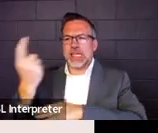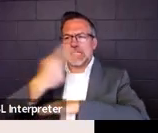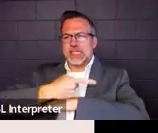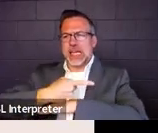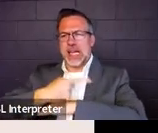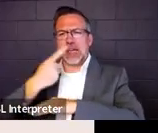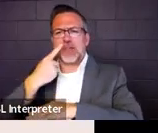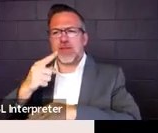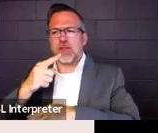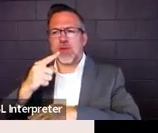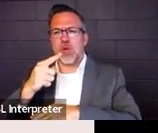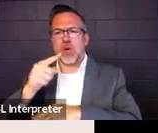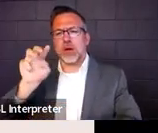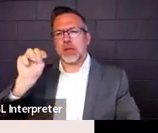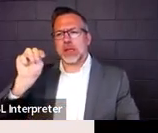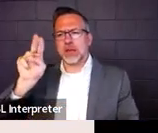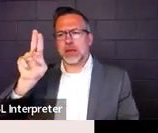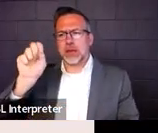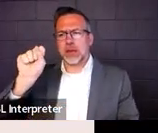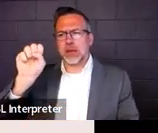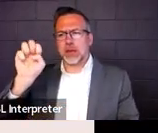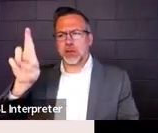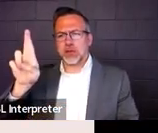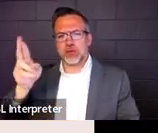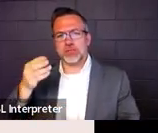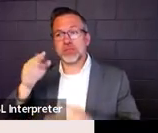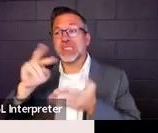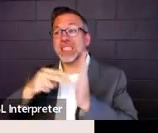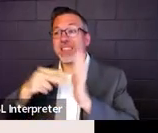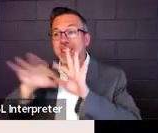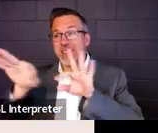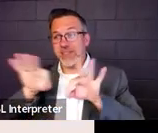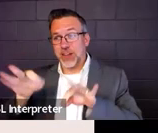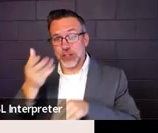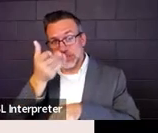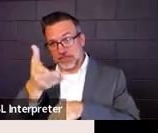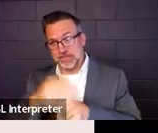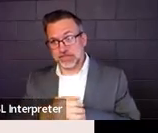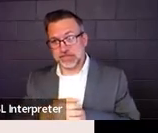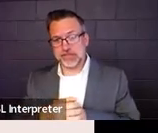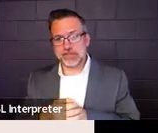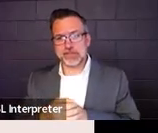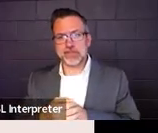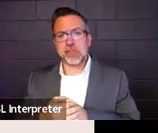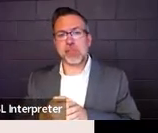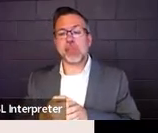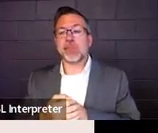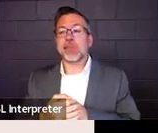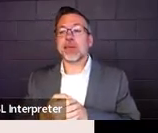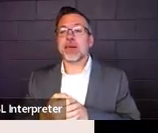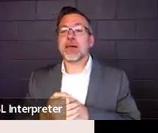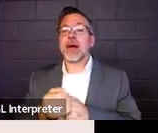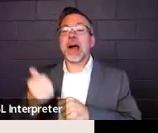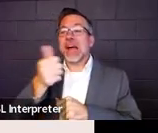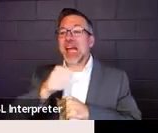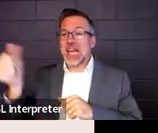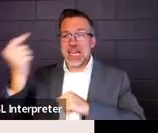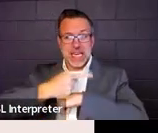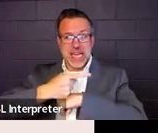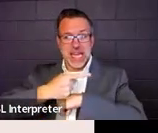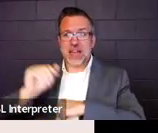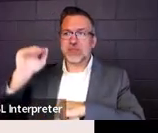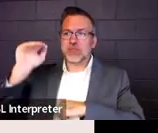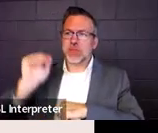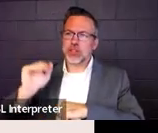So an abbreviated day is any day, any day that a child attends school for less